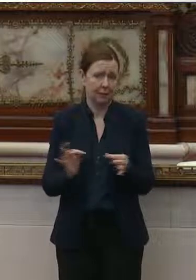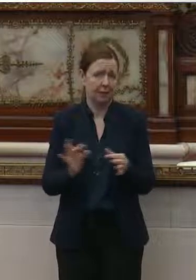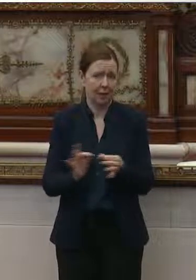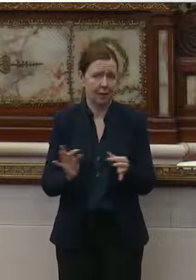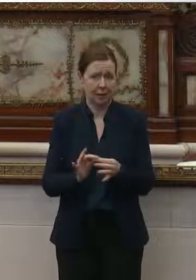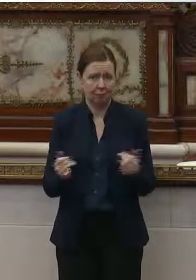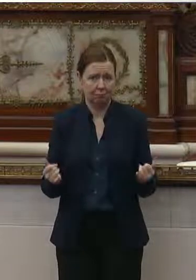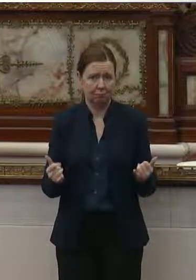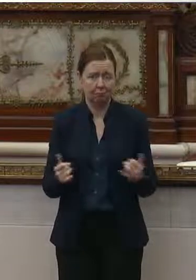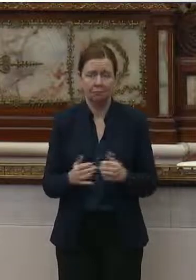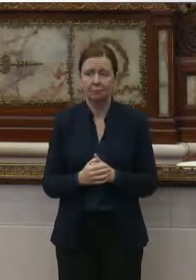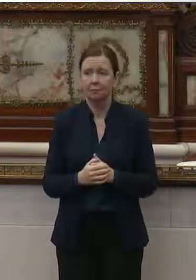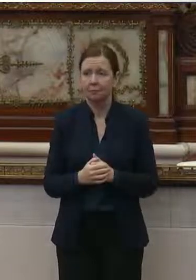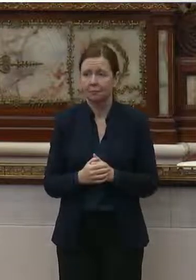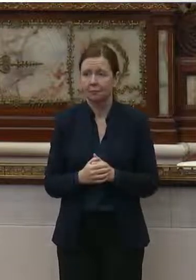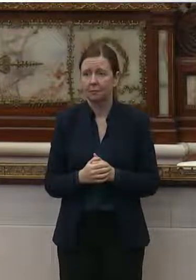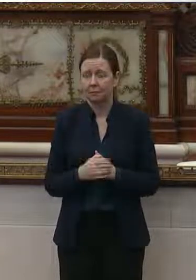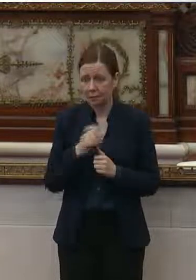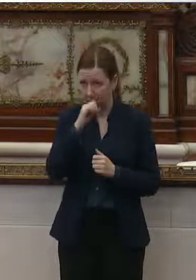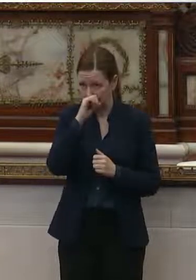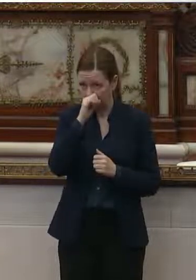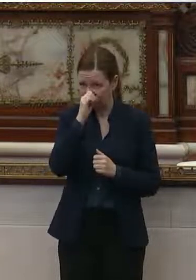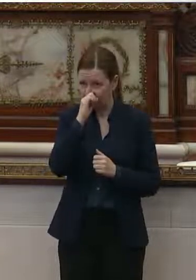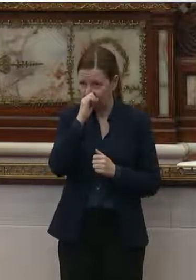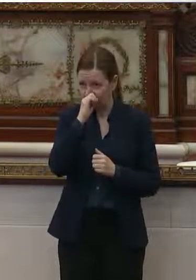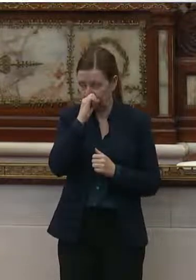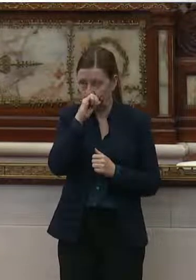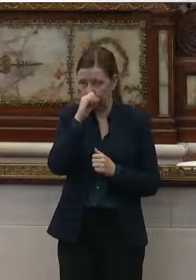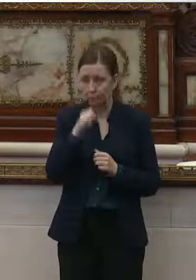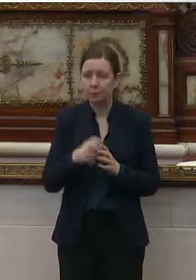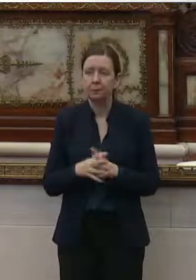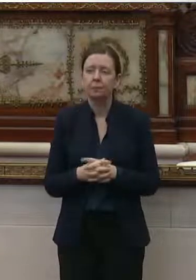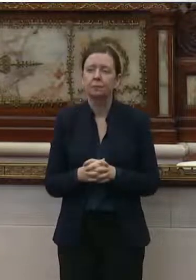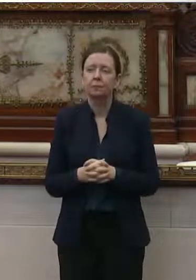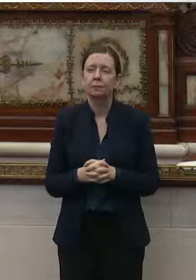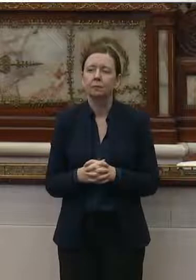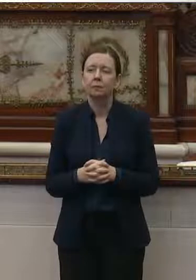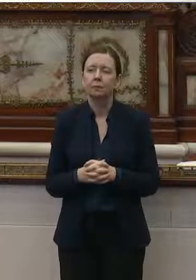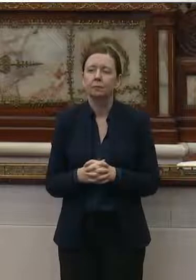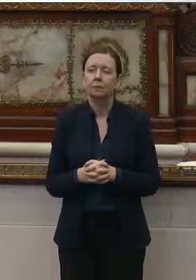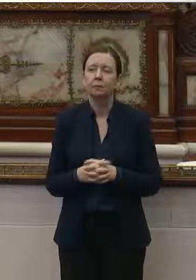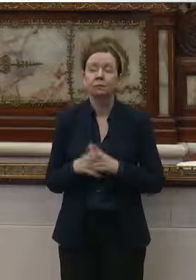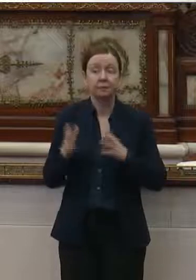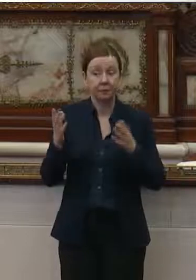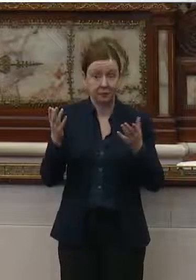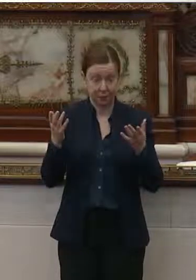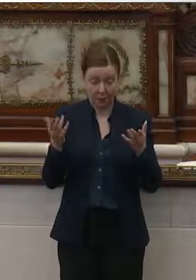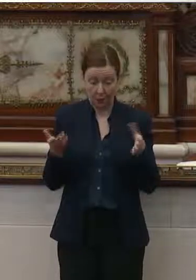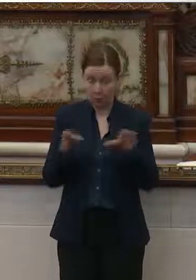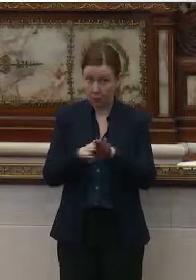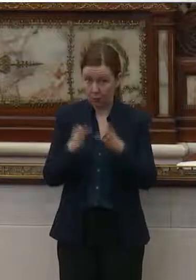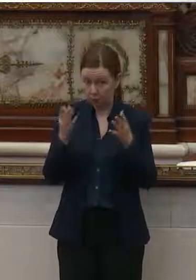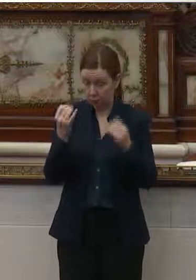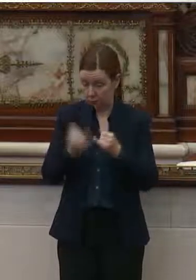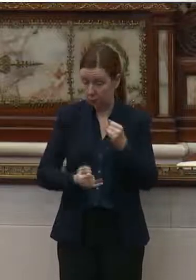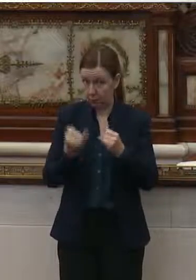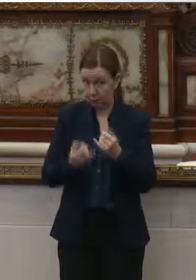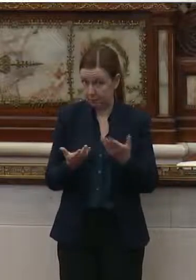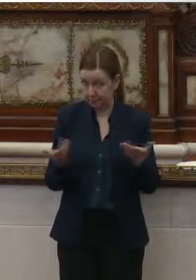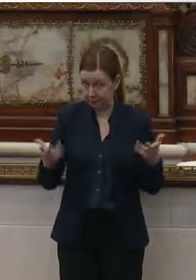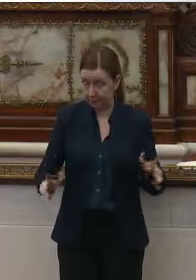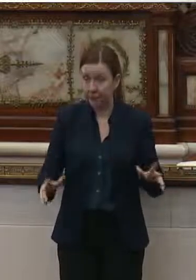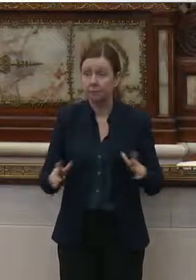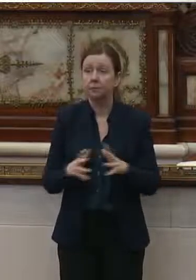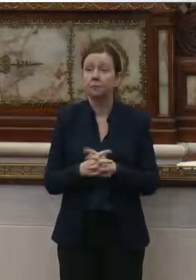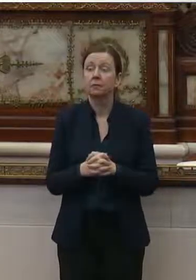And I will just close by saying